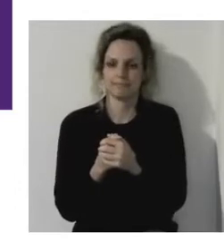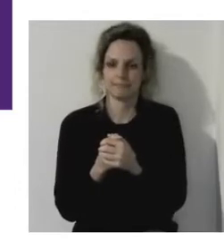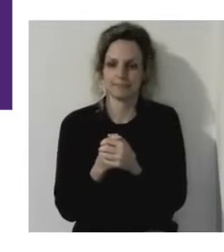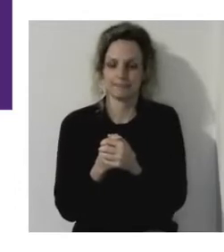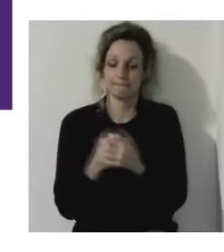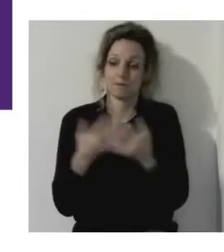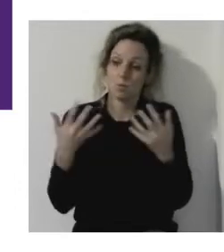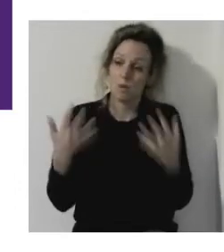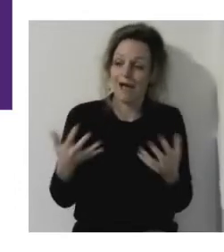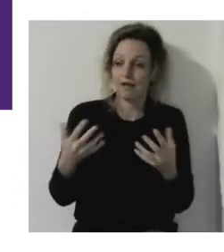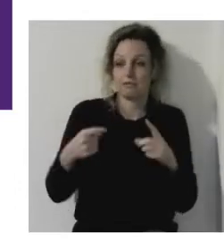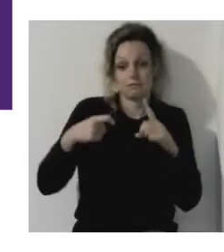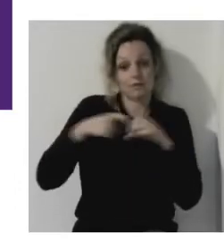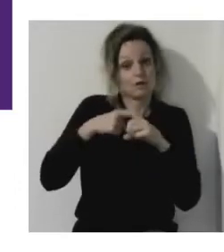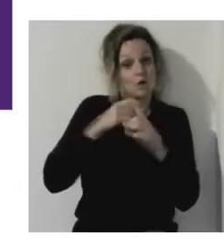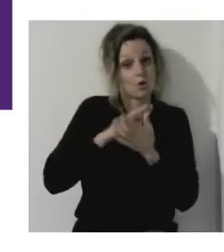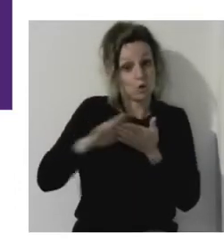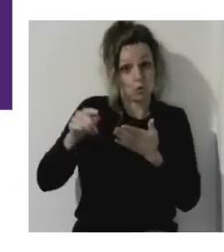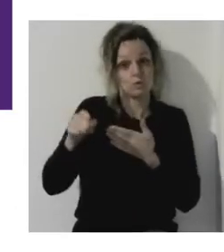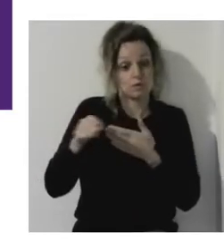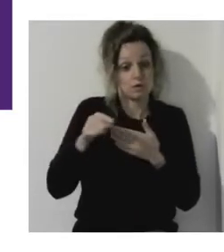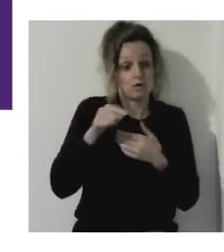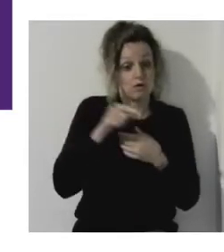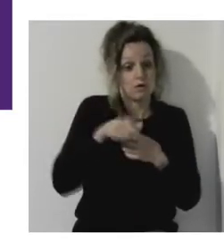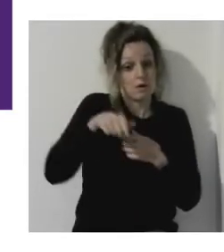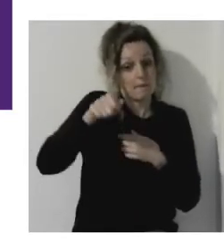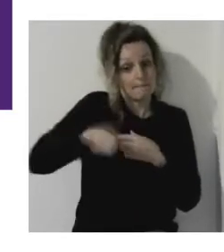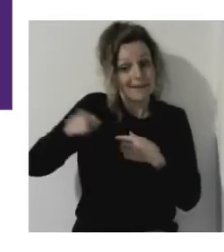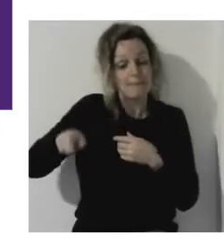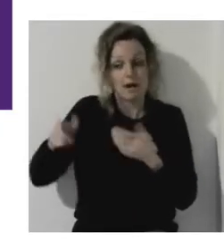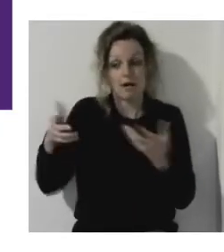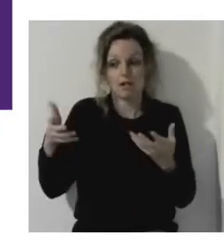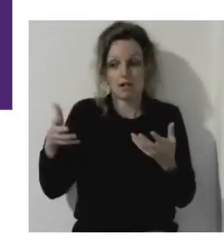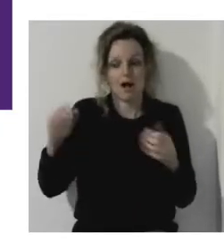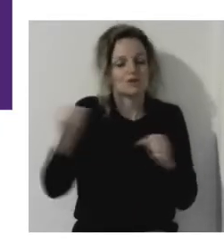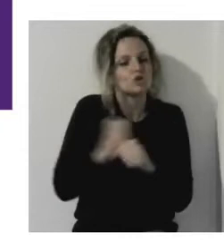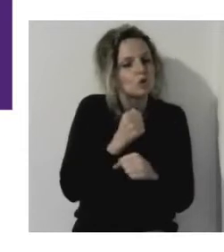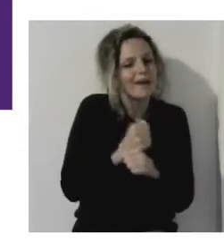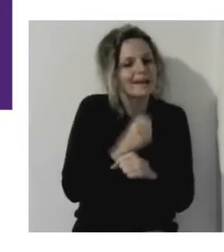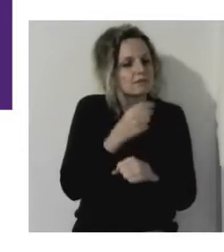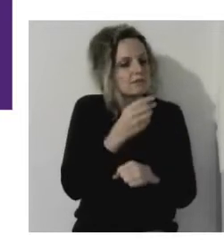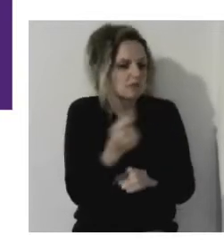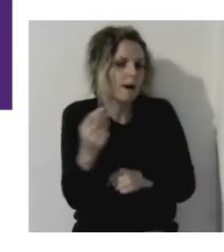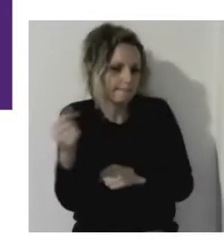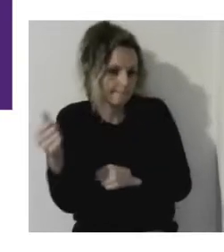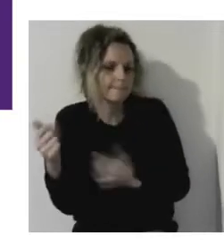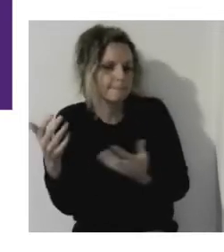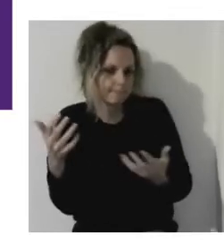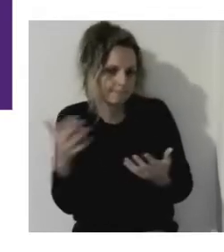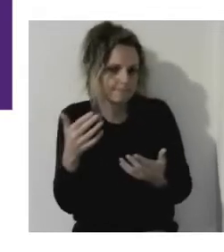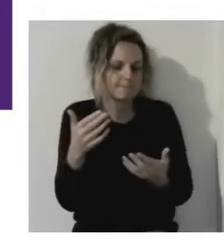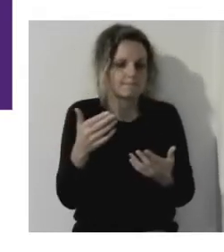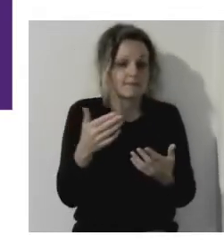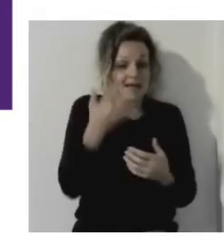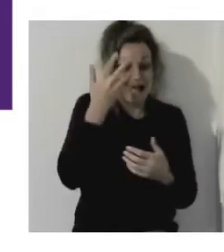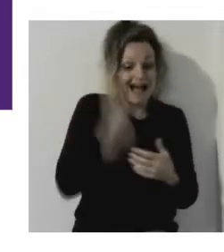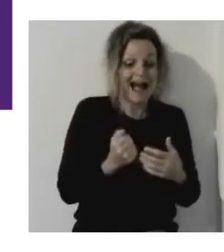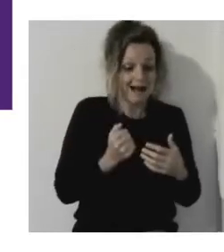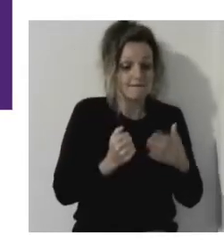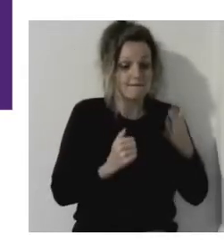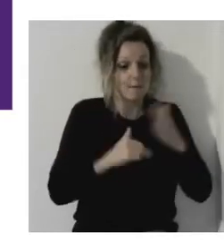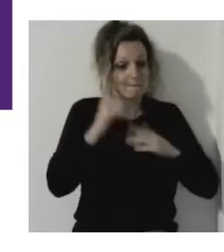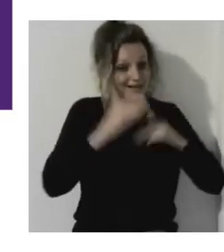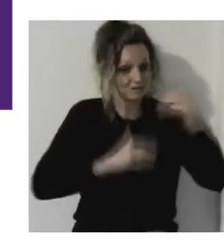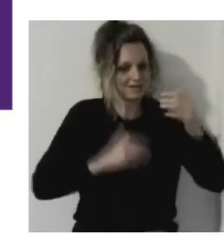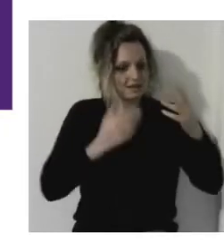is that people are doing it and they're doing, well, they're doing bits of it. So they're, they have the building blocks in front of them and they are